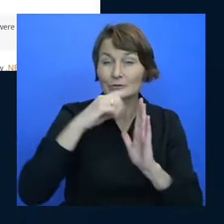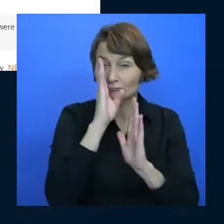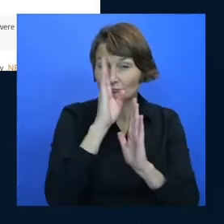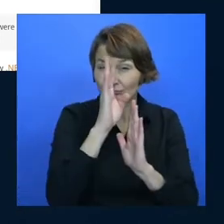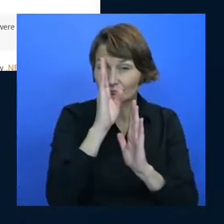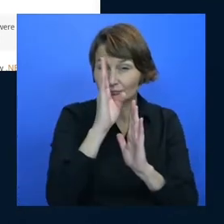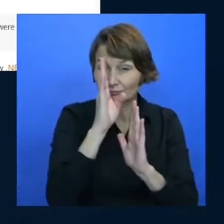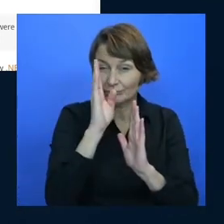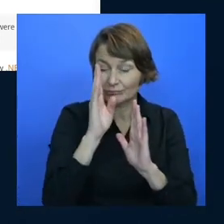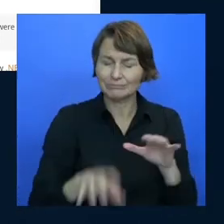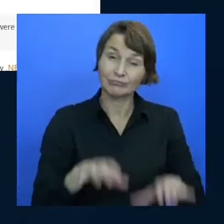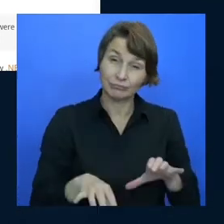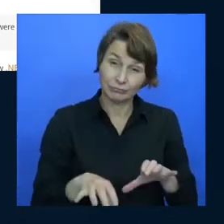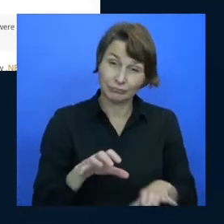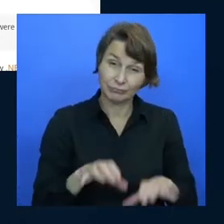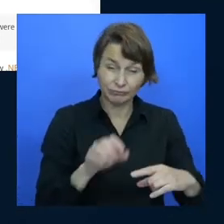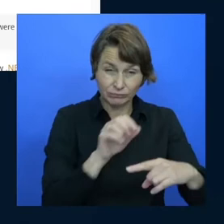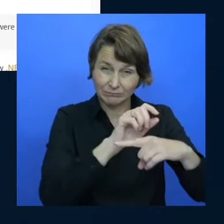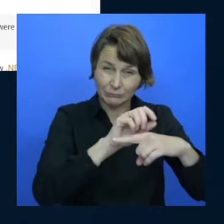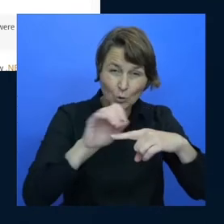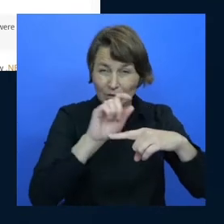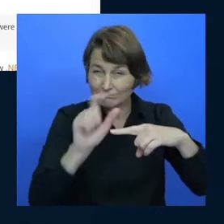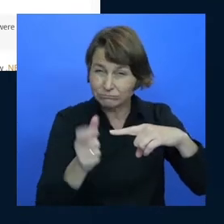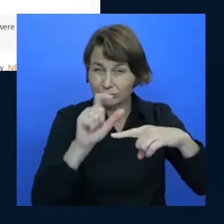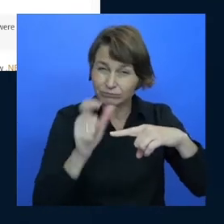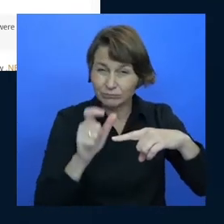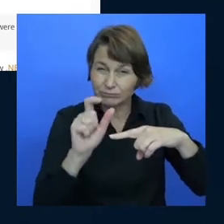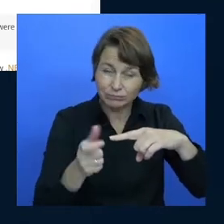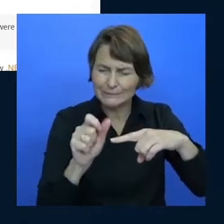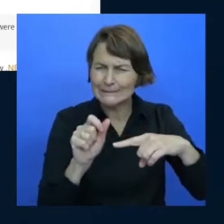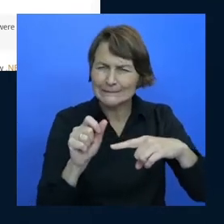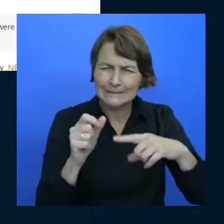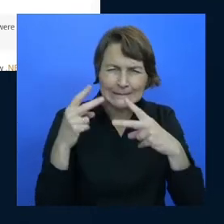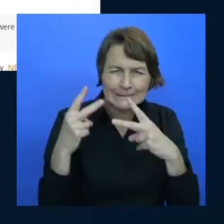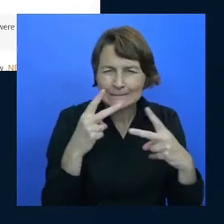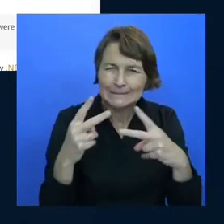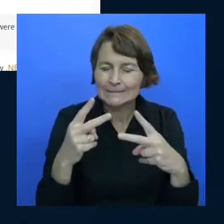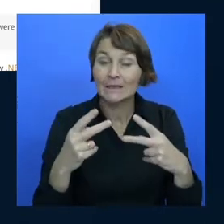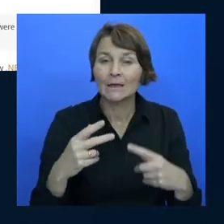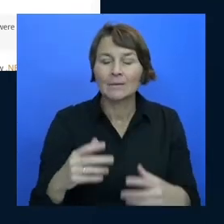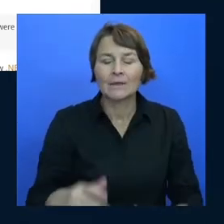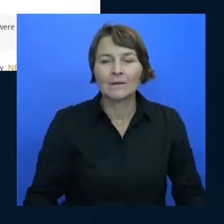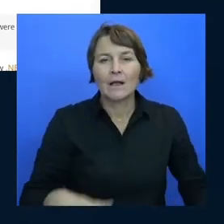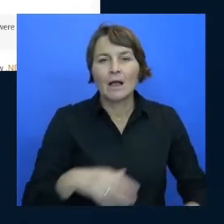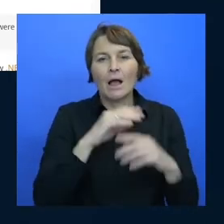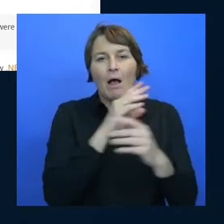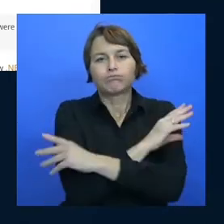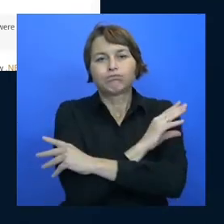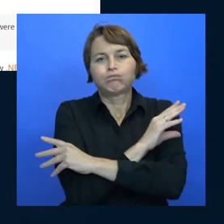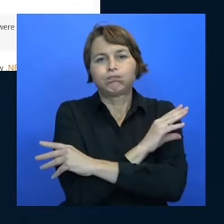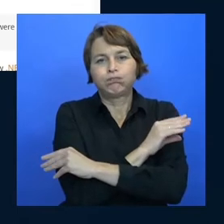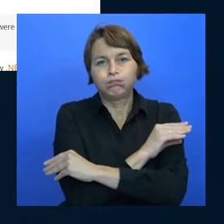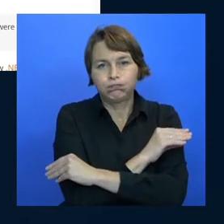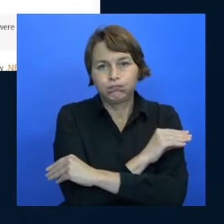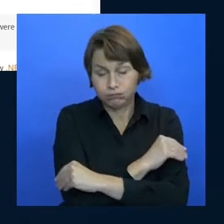body hurt and of course when you do that you'll know as a programmer and our friends that are uh different kinds of